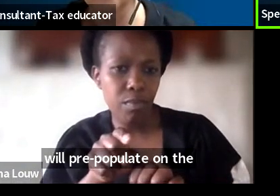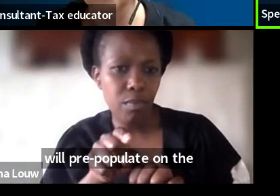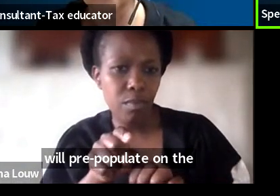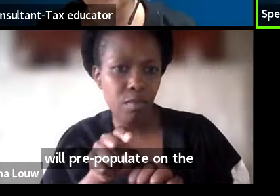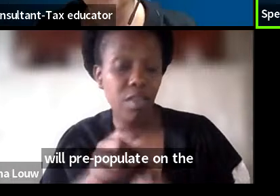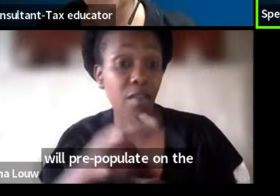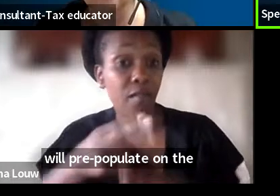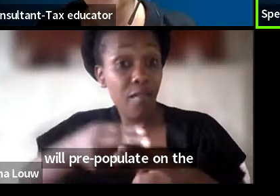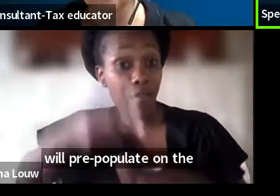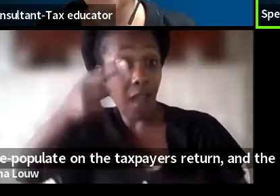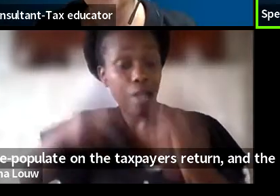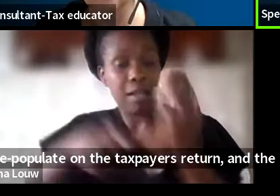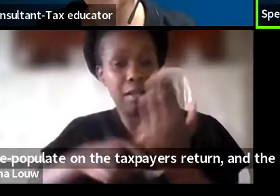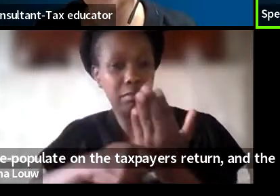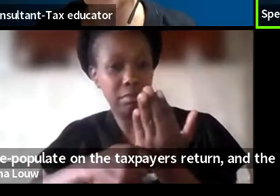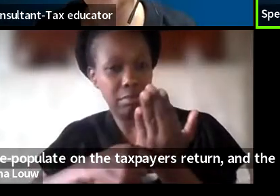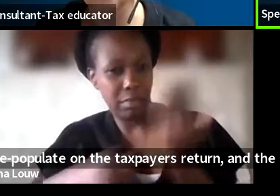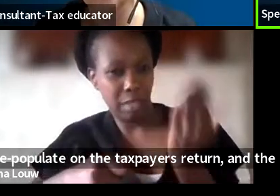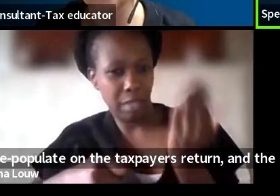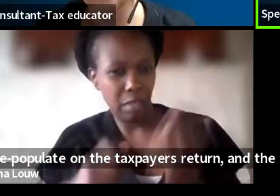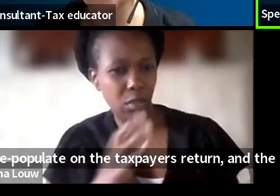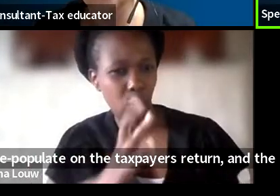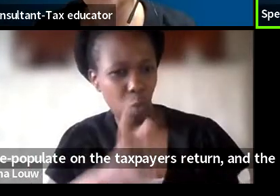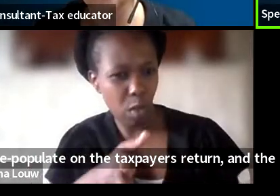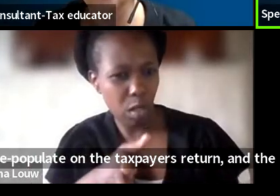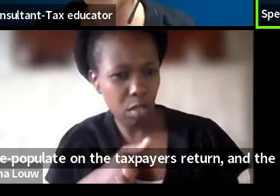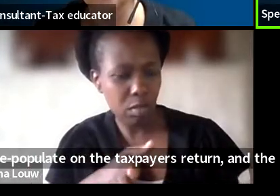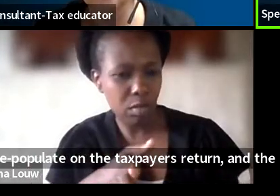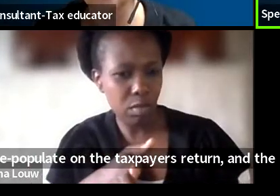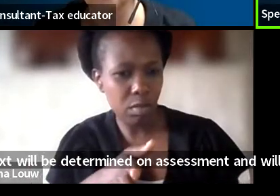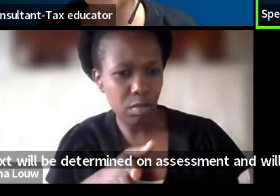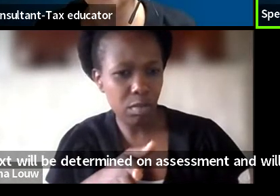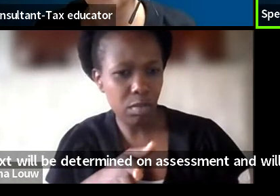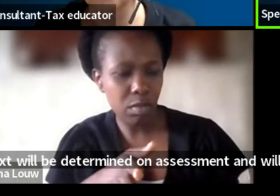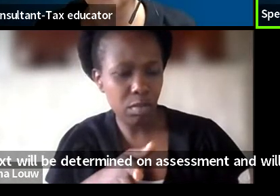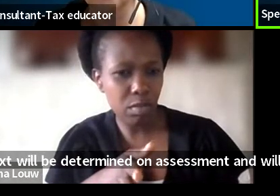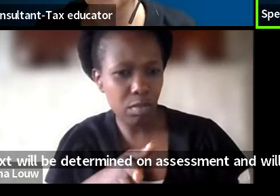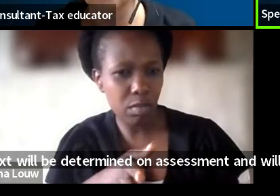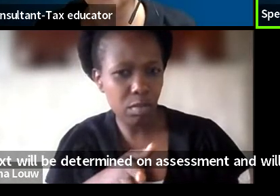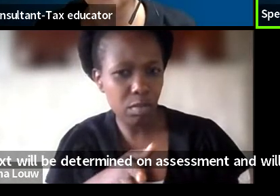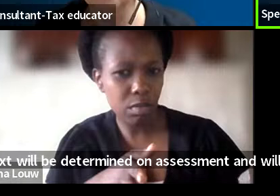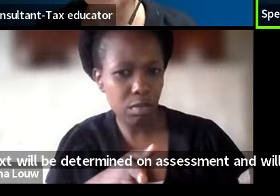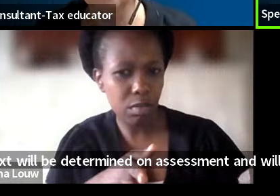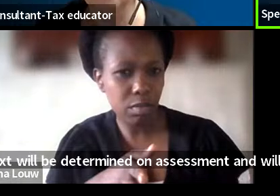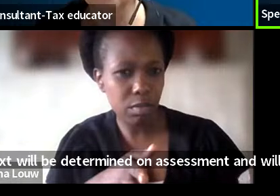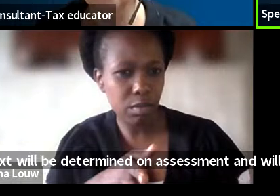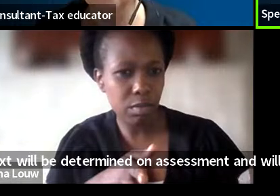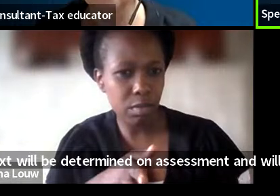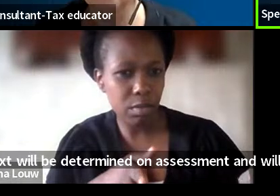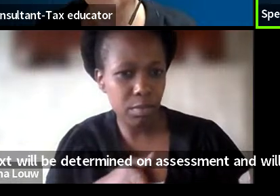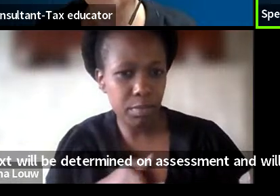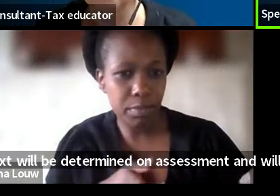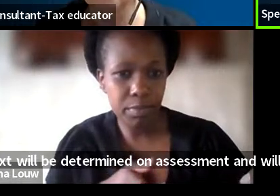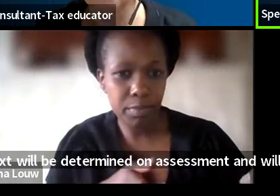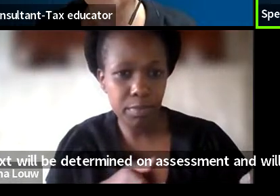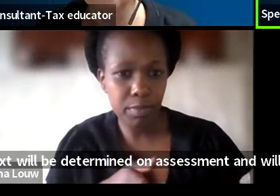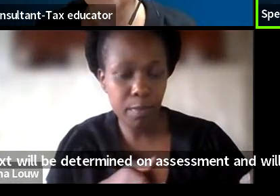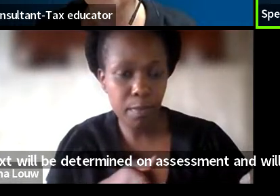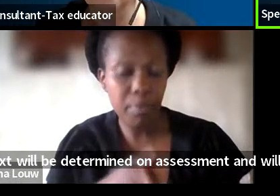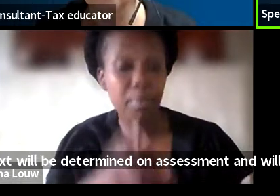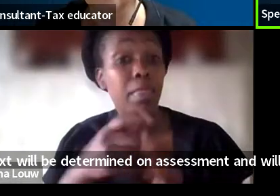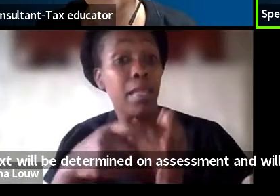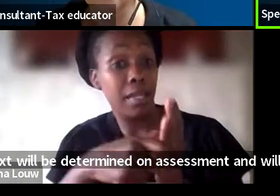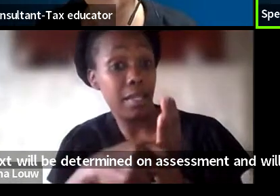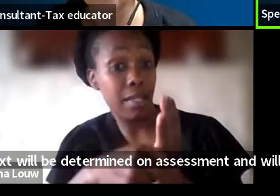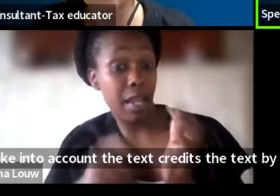tax will be determined on assessment, and will also take into account the tax credits the taxpayer claim on